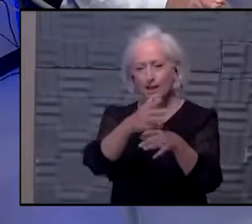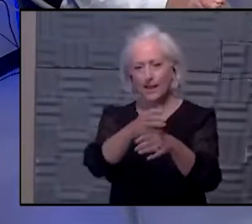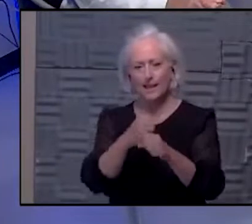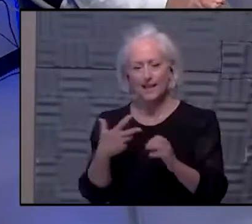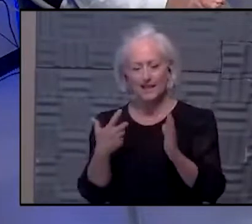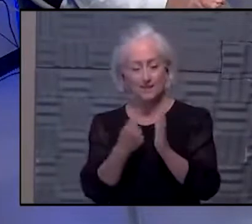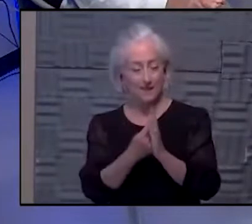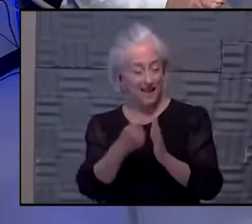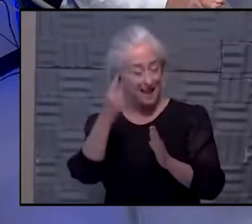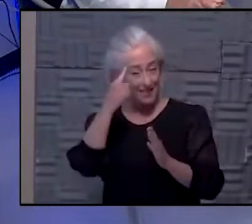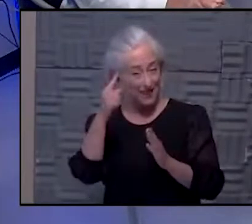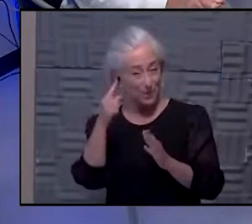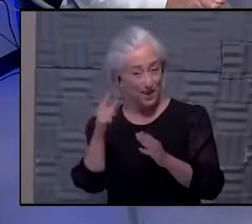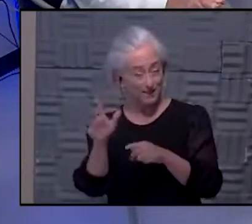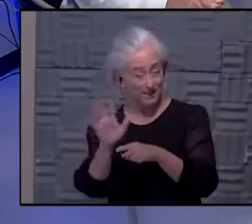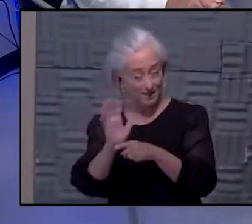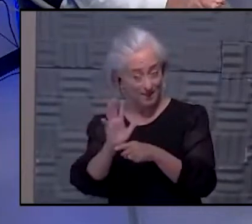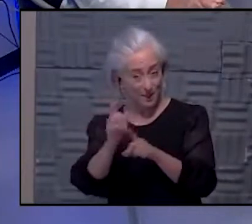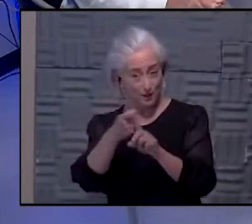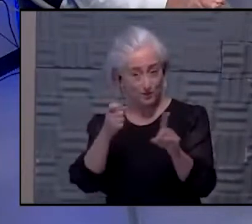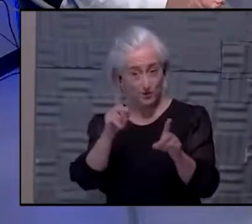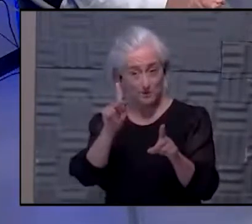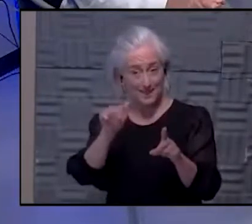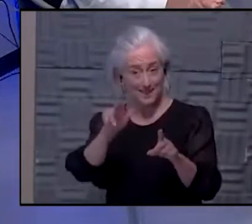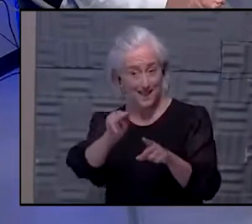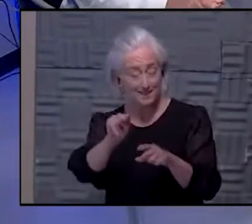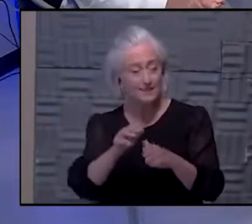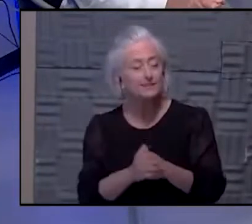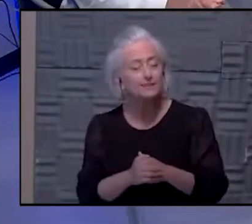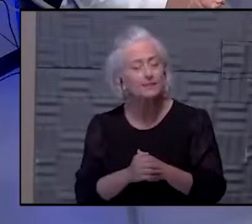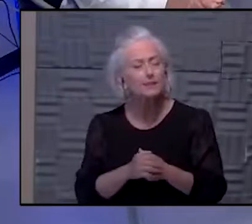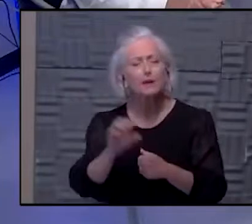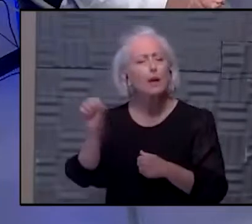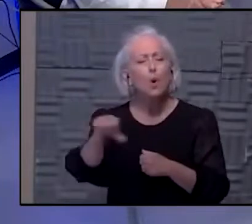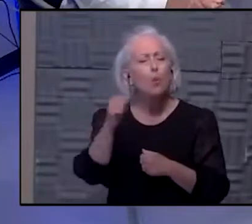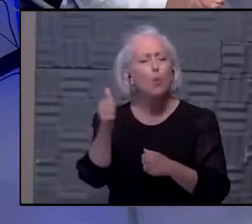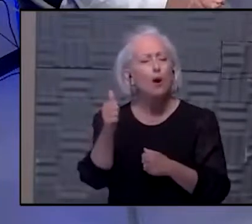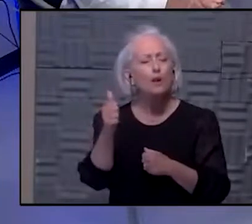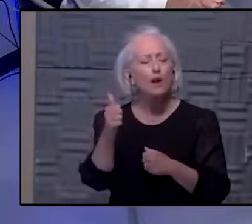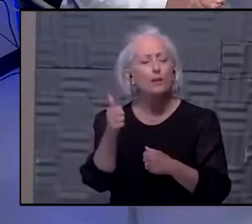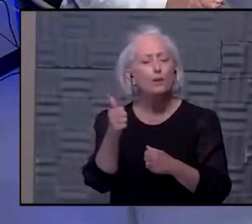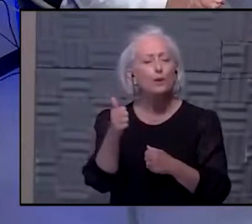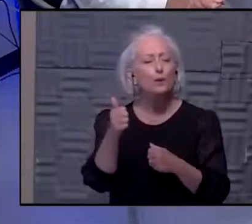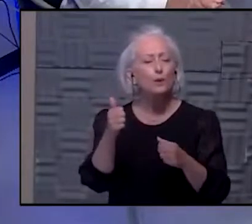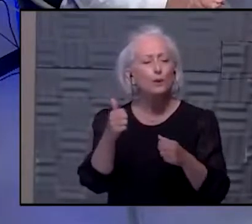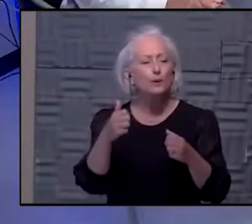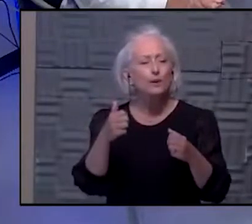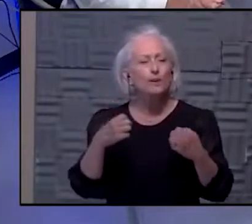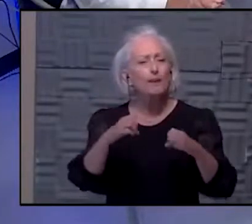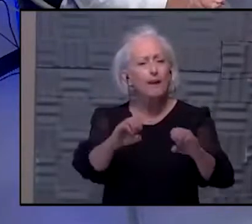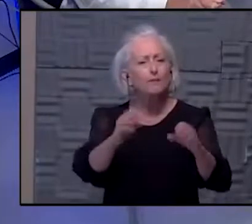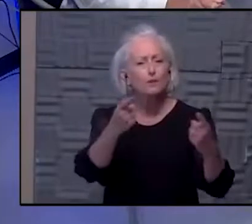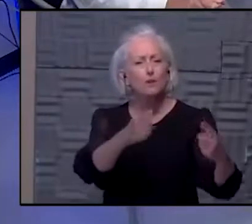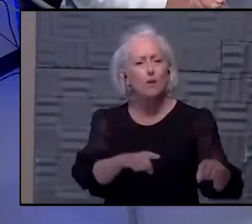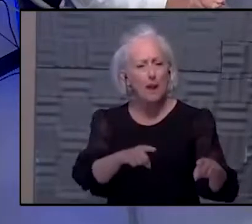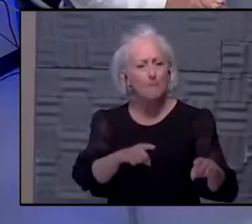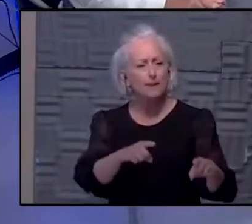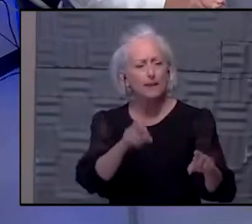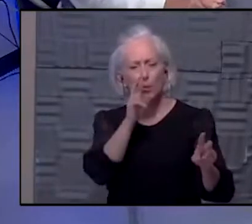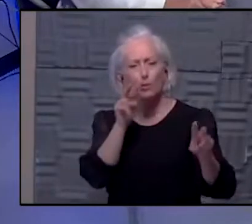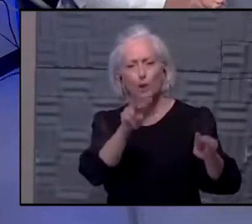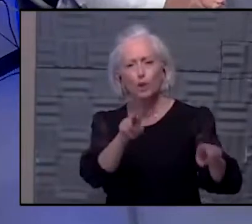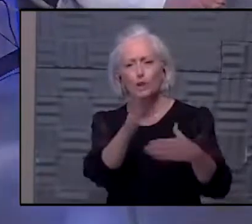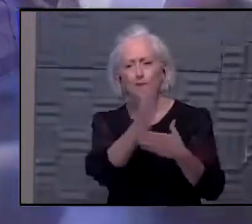Kansas and others. What other efforts do we have? What's being made out there as we look at a few of these clips, Dr. Satterwhite?